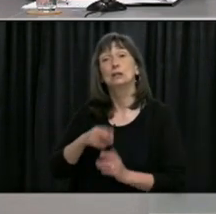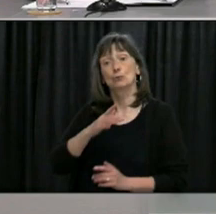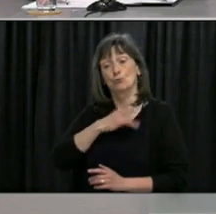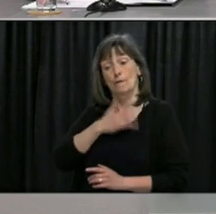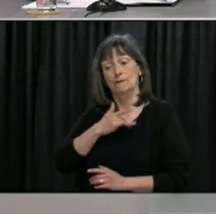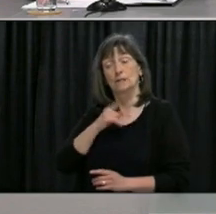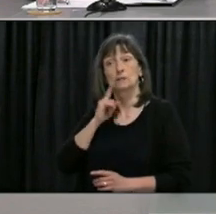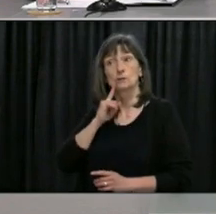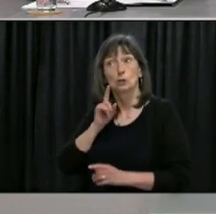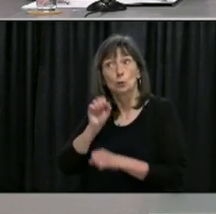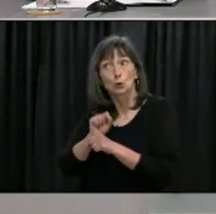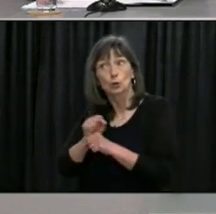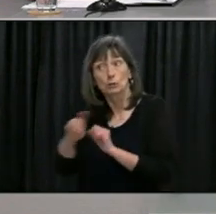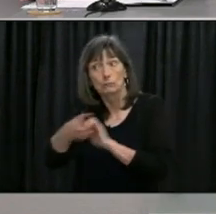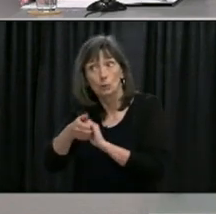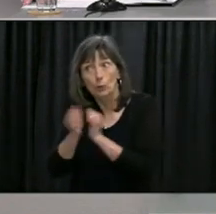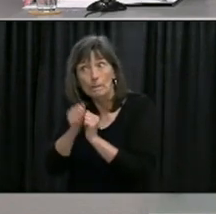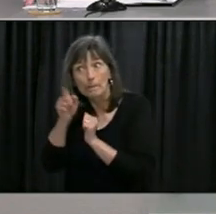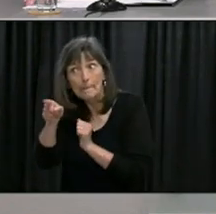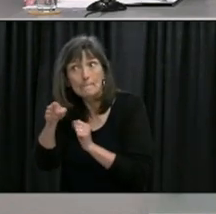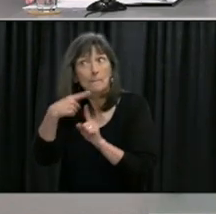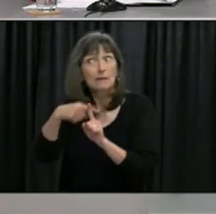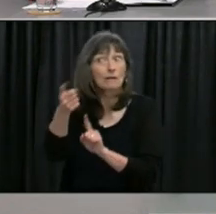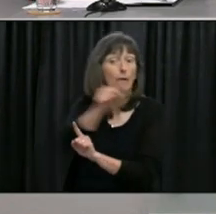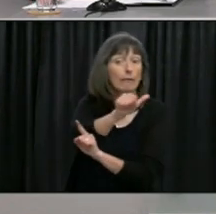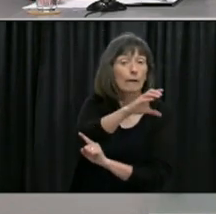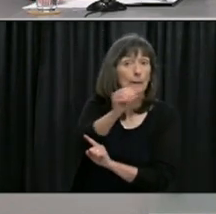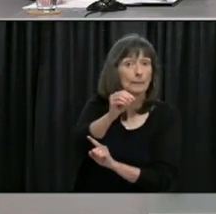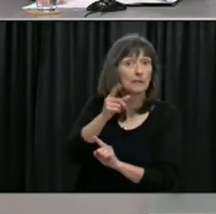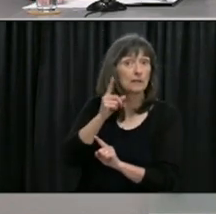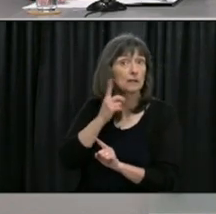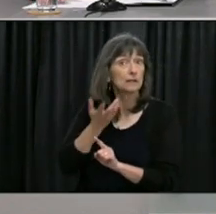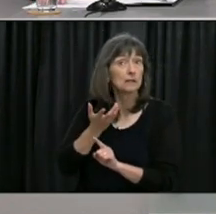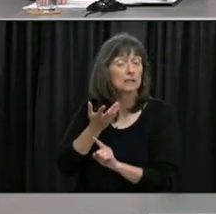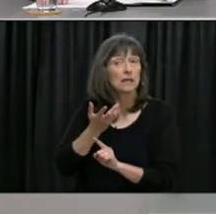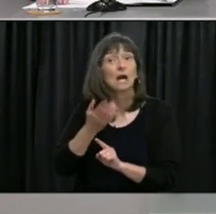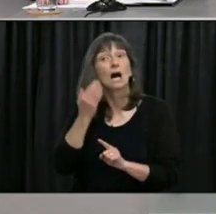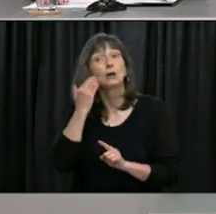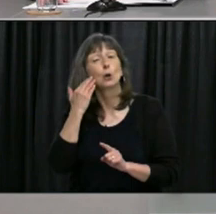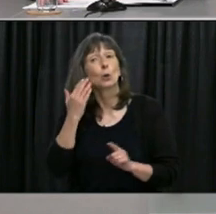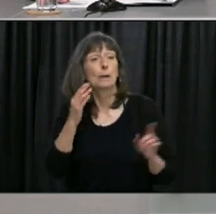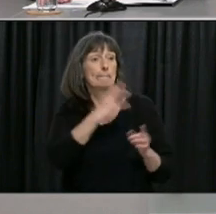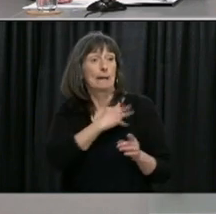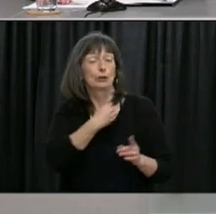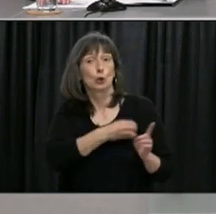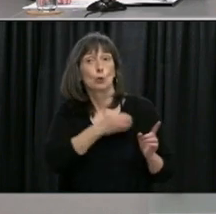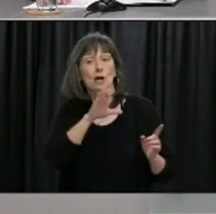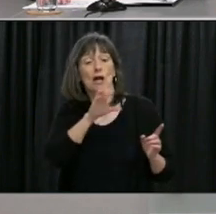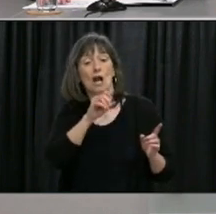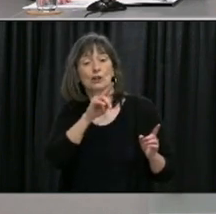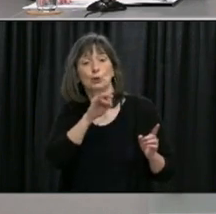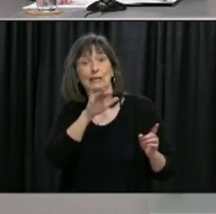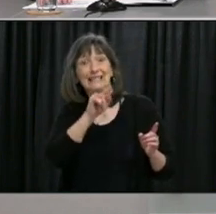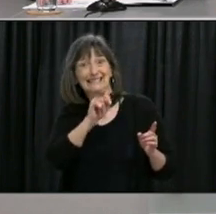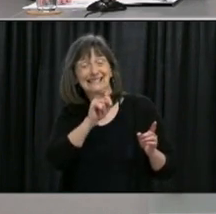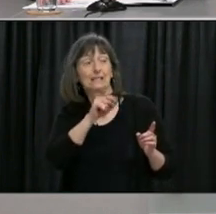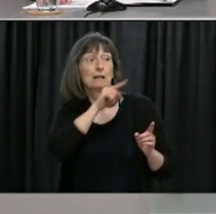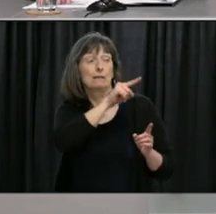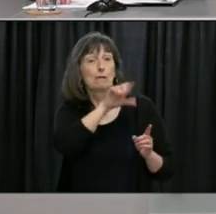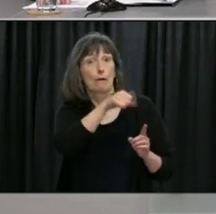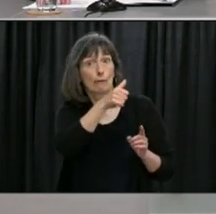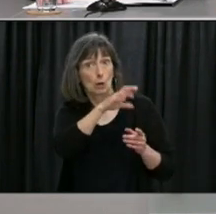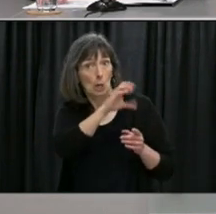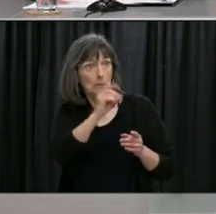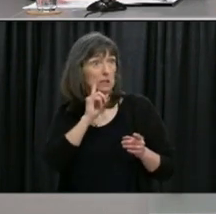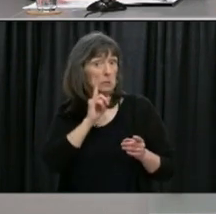other companies on contact tracing currently I understand Conduance in Manitoba has reached out can you provide the names of other